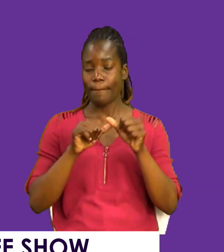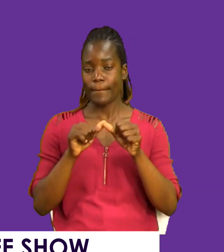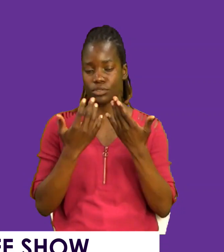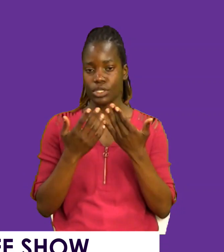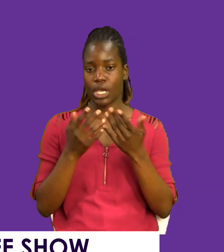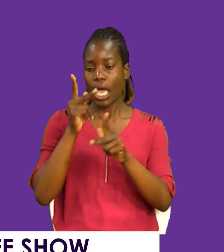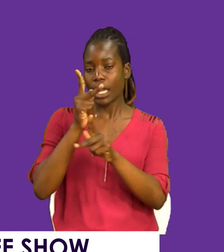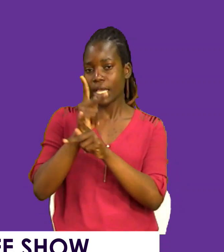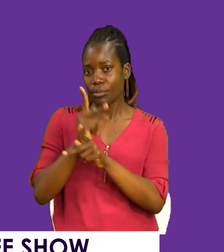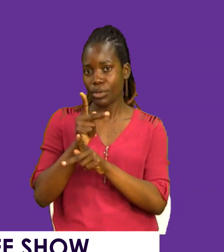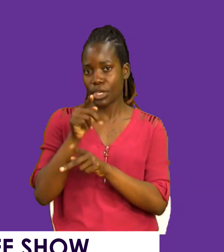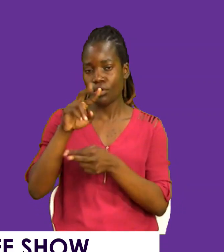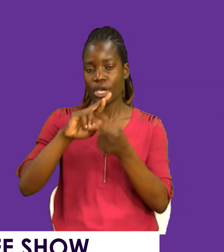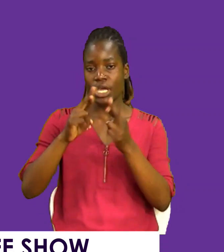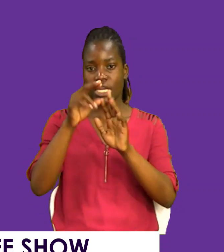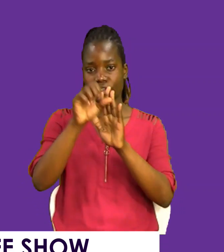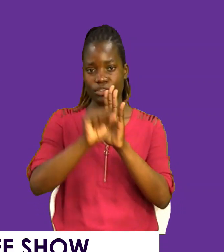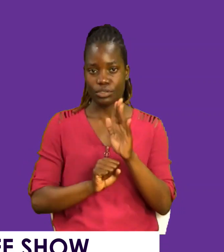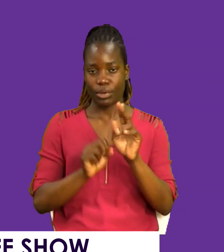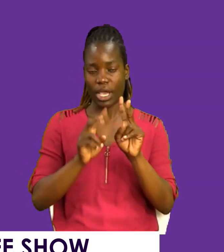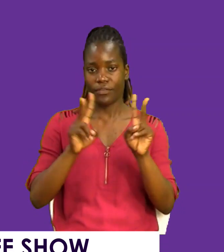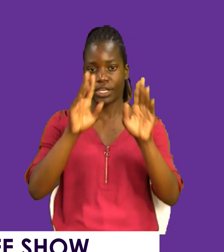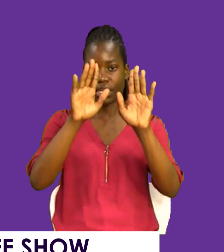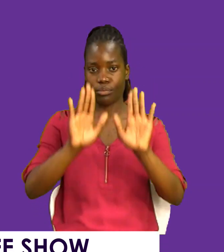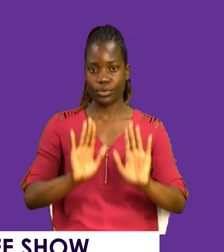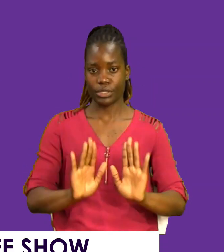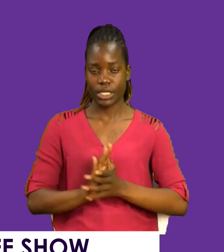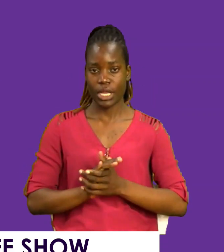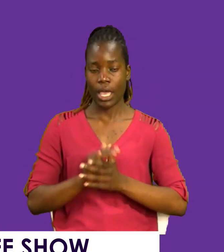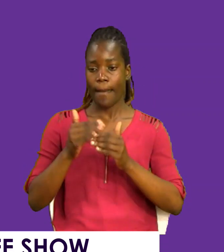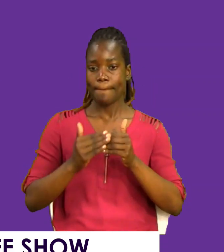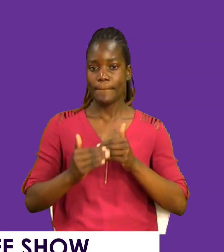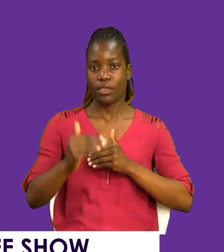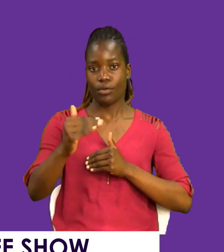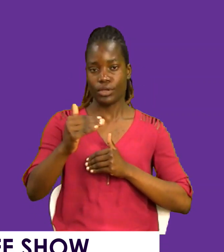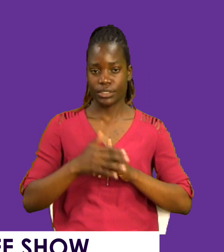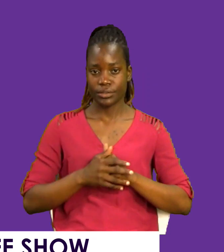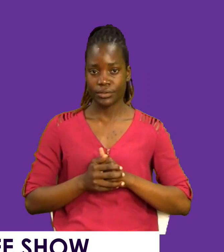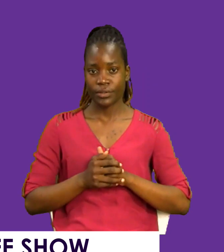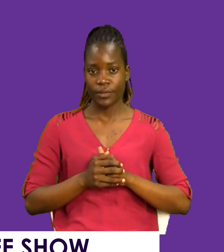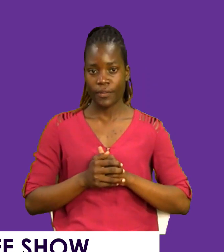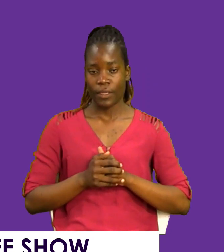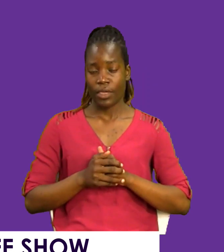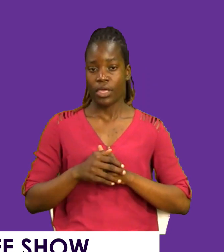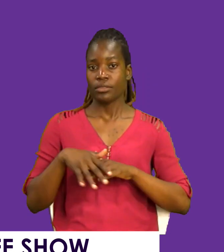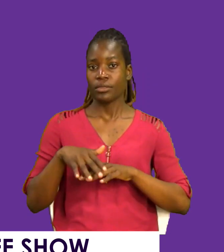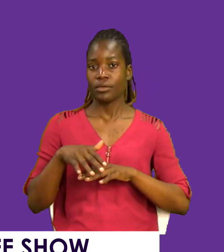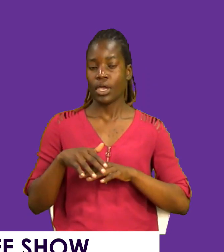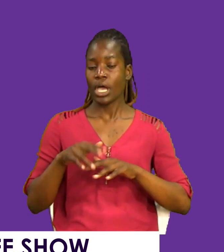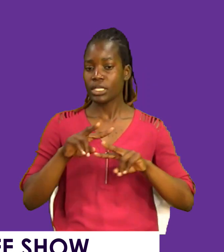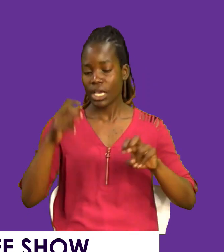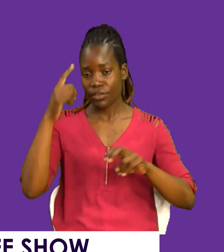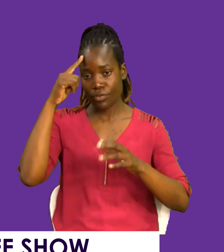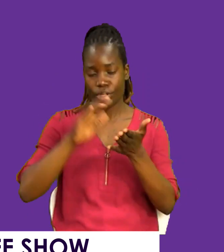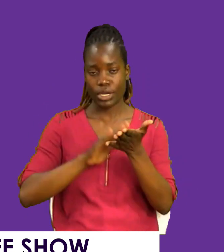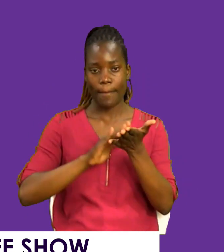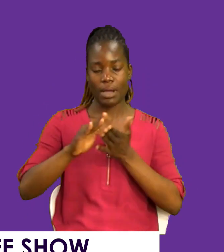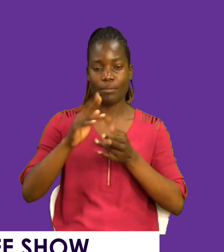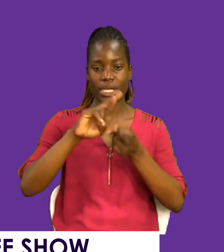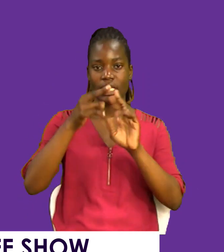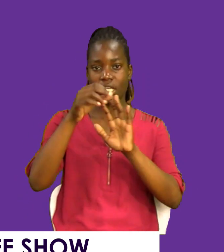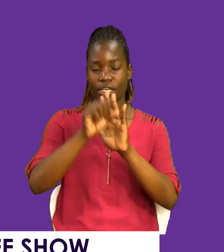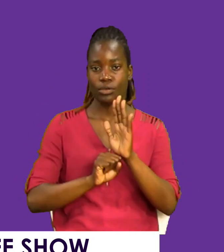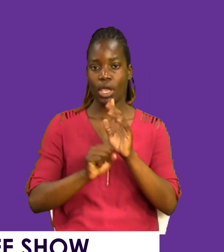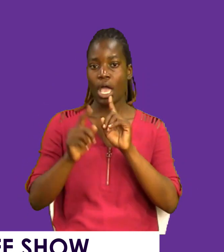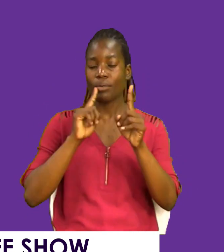maintaining you. Relationships are key. You know, beyond just earthly gains. Look for permanent relationships. I'm